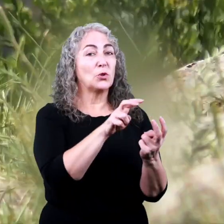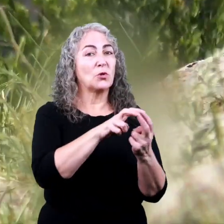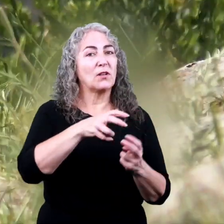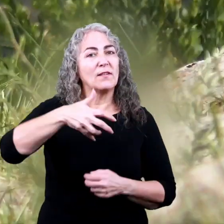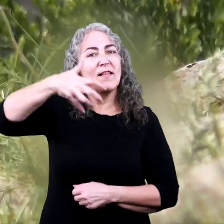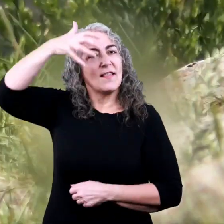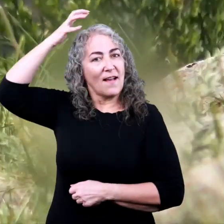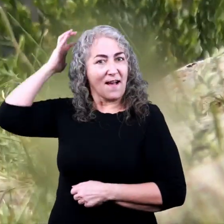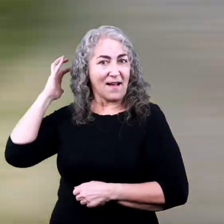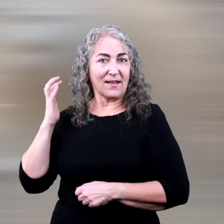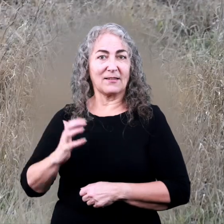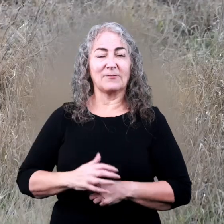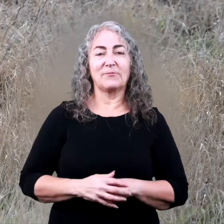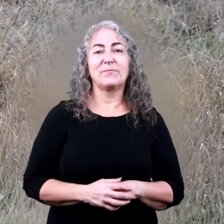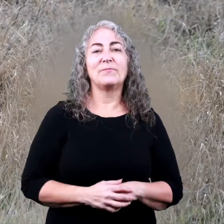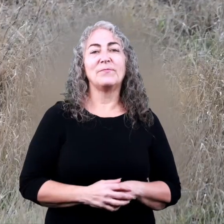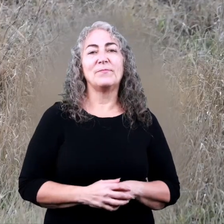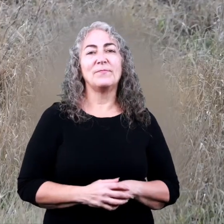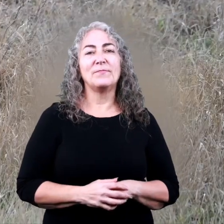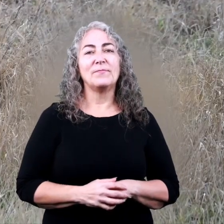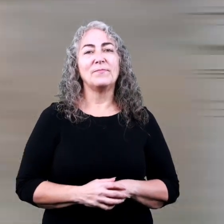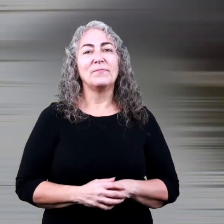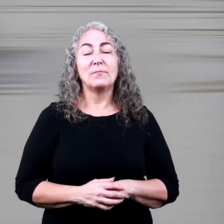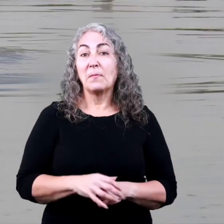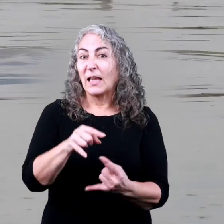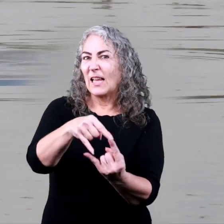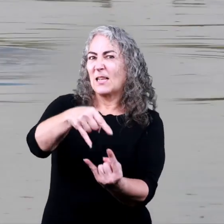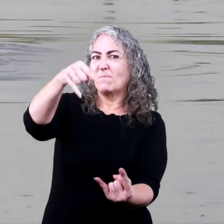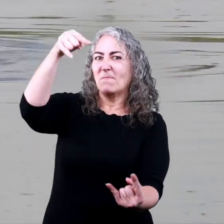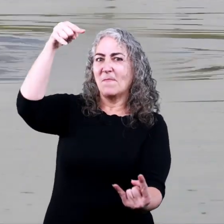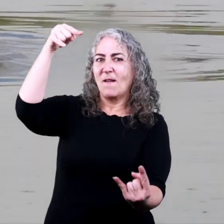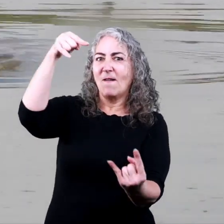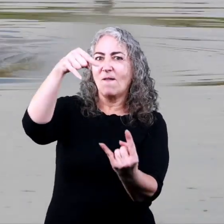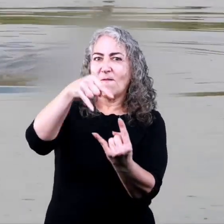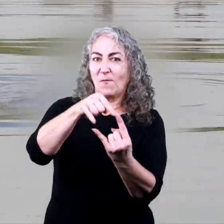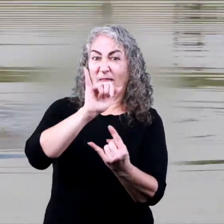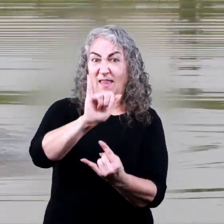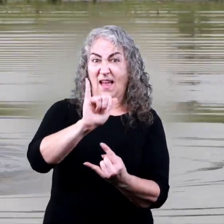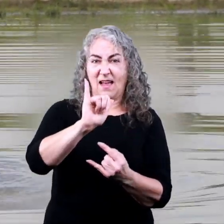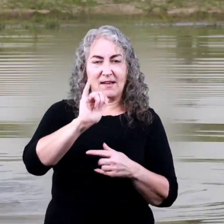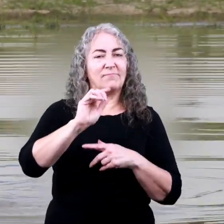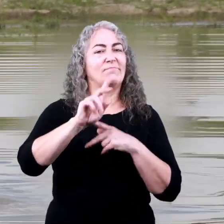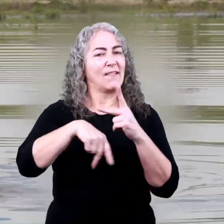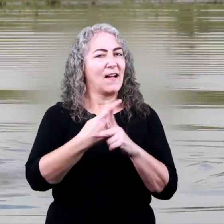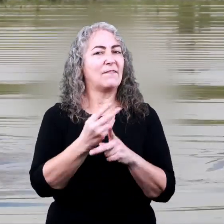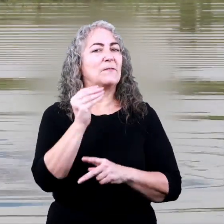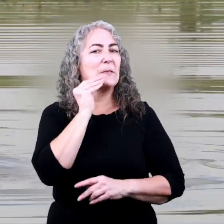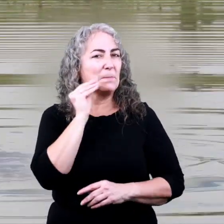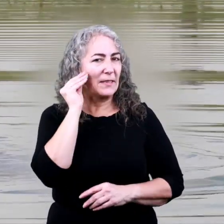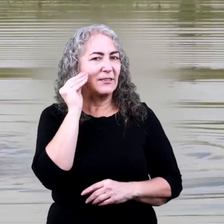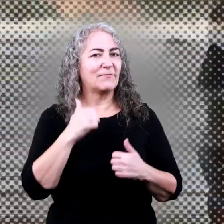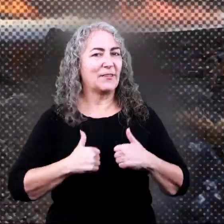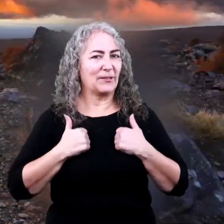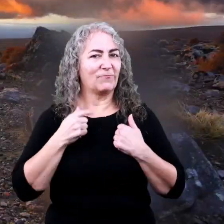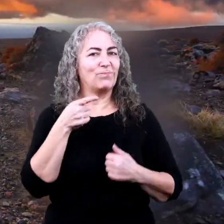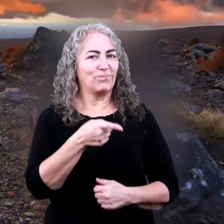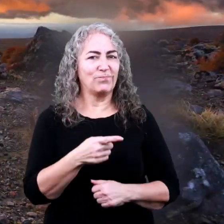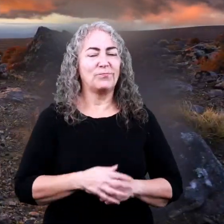squirrels, lions, and hippos can all live in this kind of habitat.